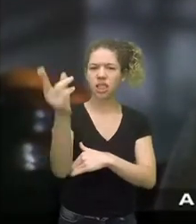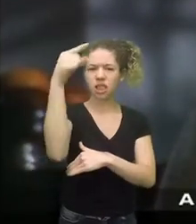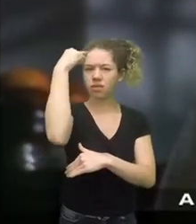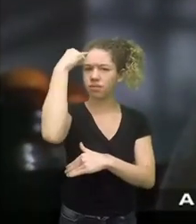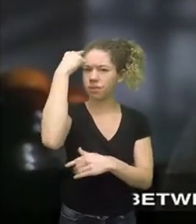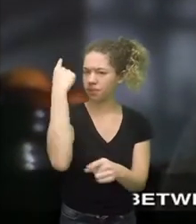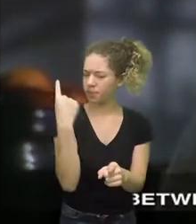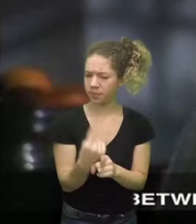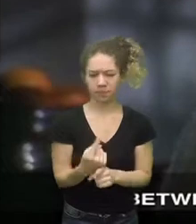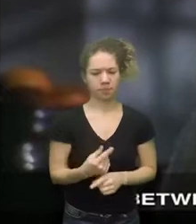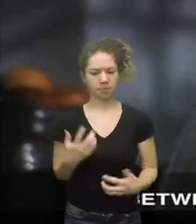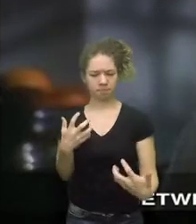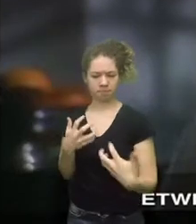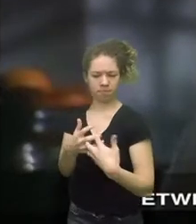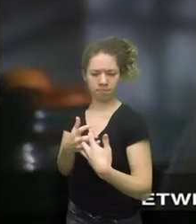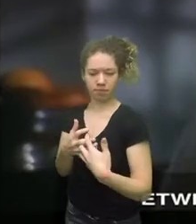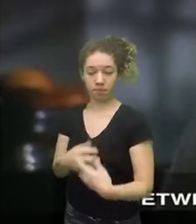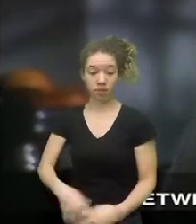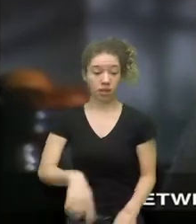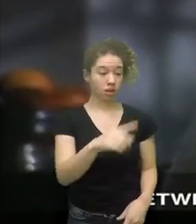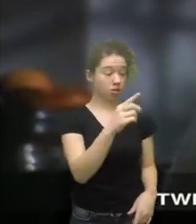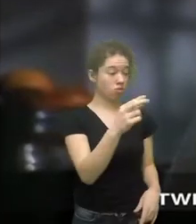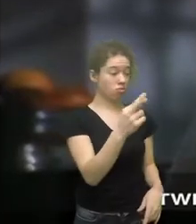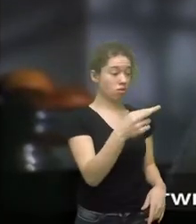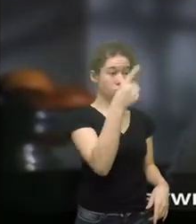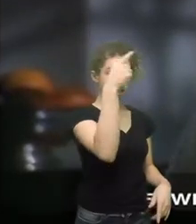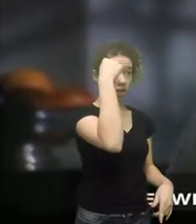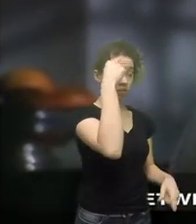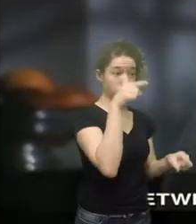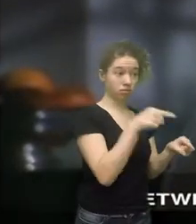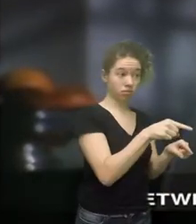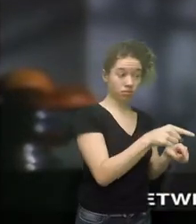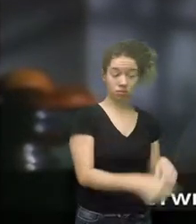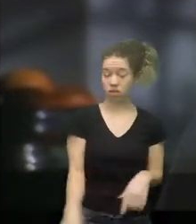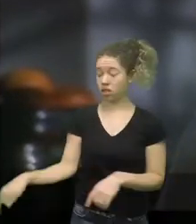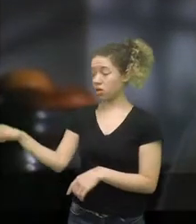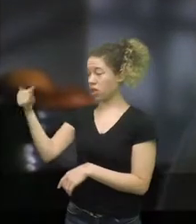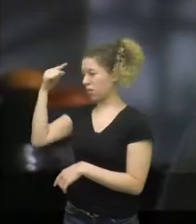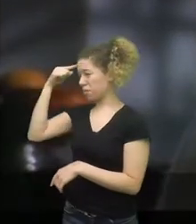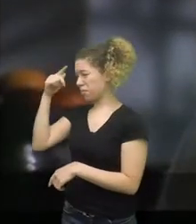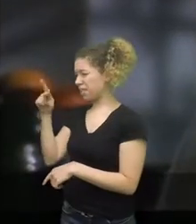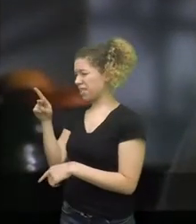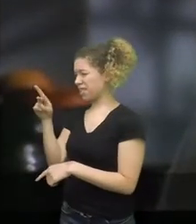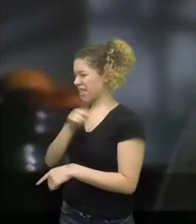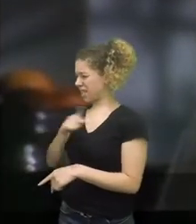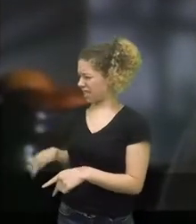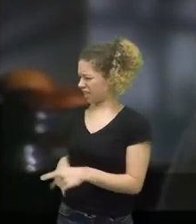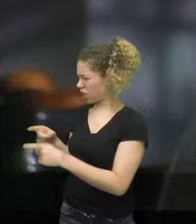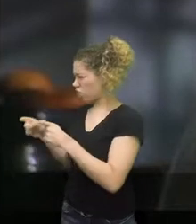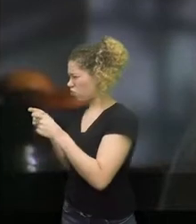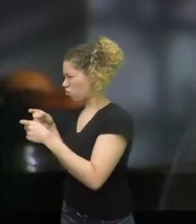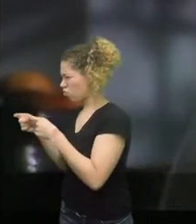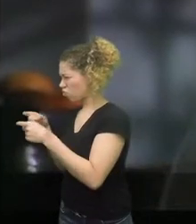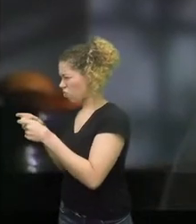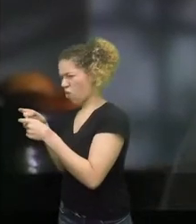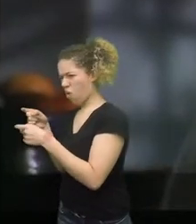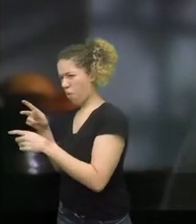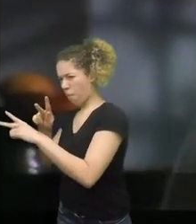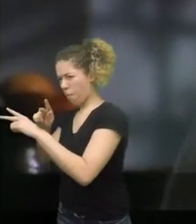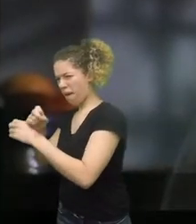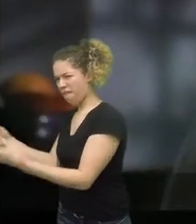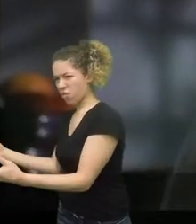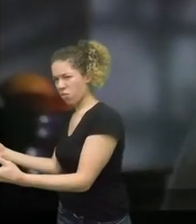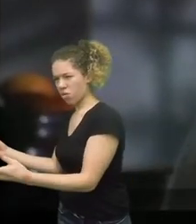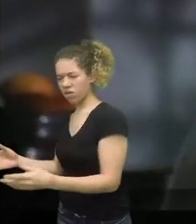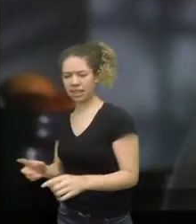in the business. This is the difference between a republican, government, and a monarchy in the minds of men.